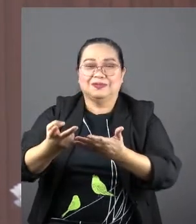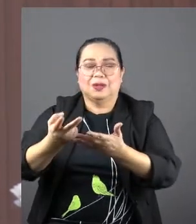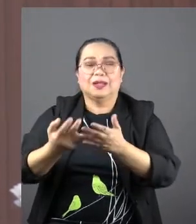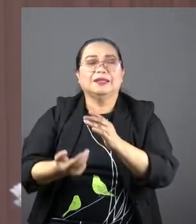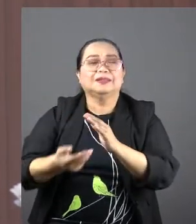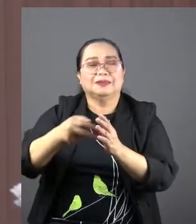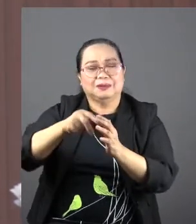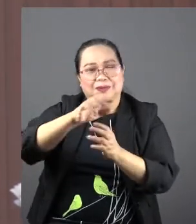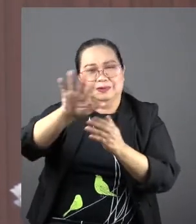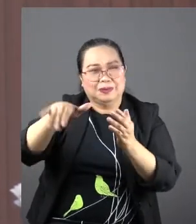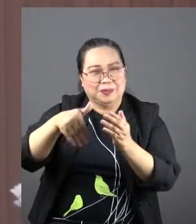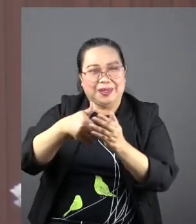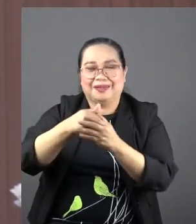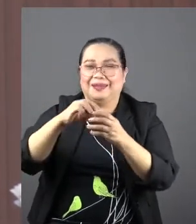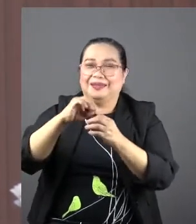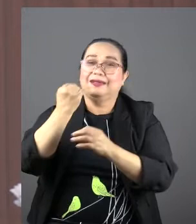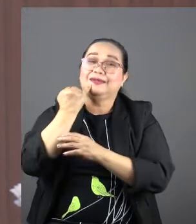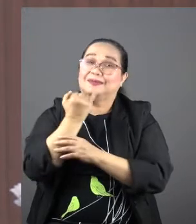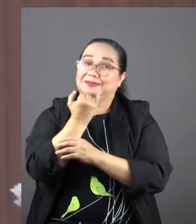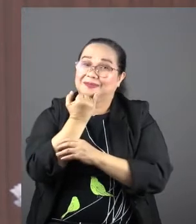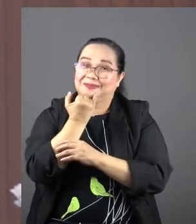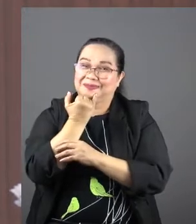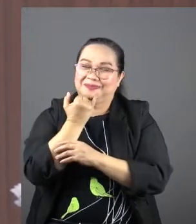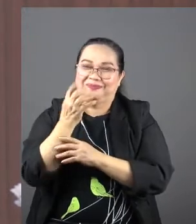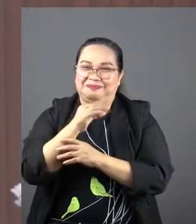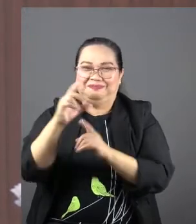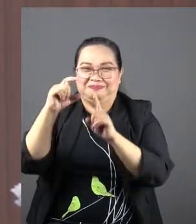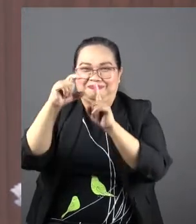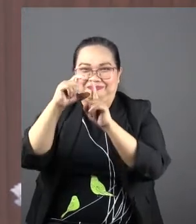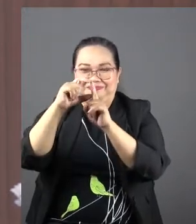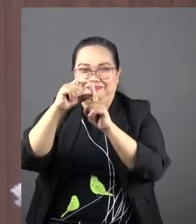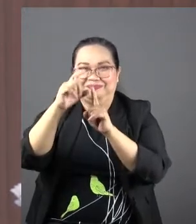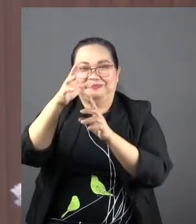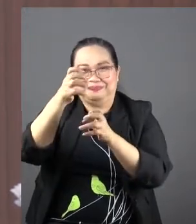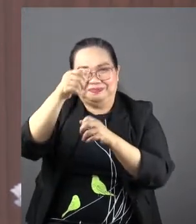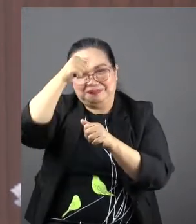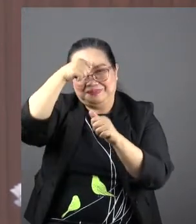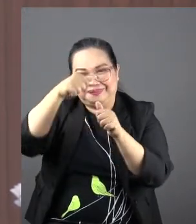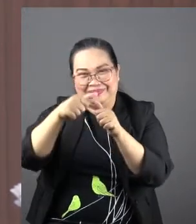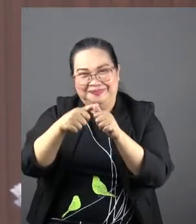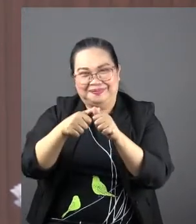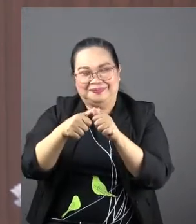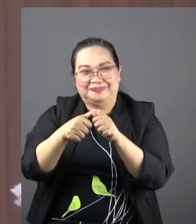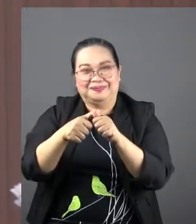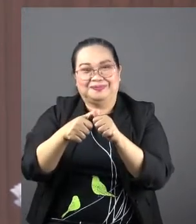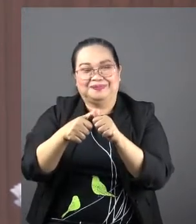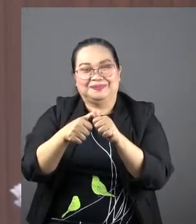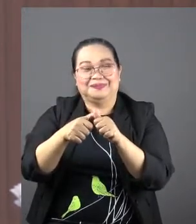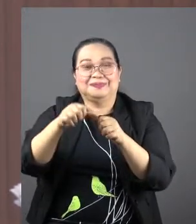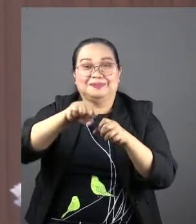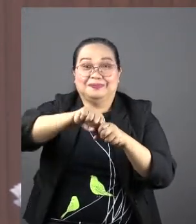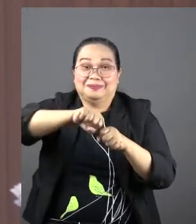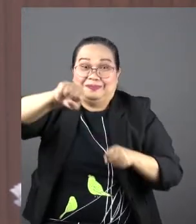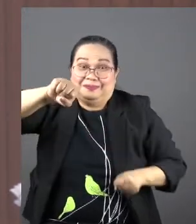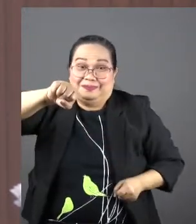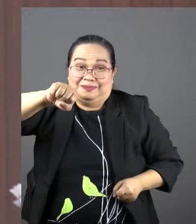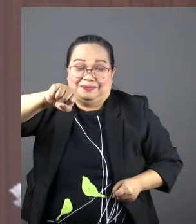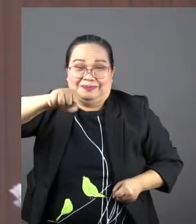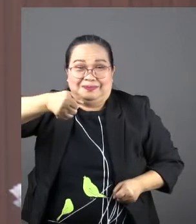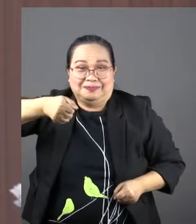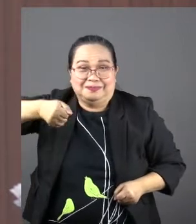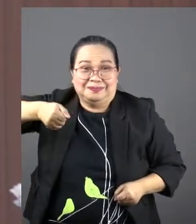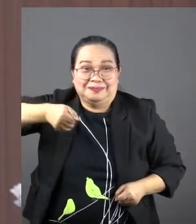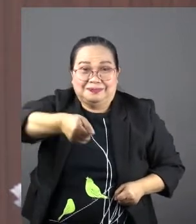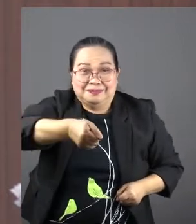in Israel. And these are the words I want you to remember. A sword will pierce through your own